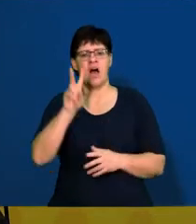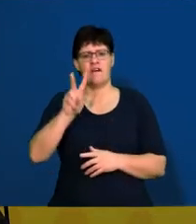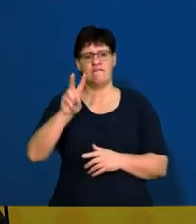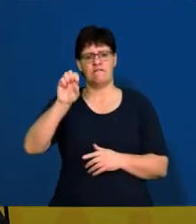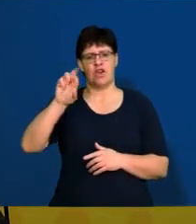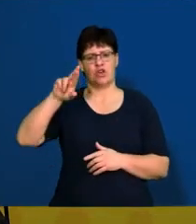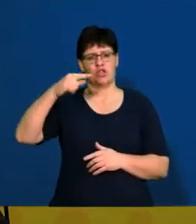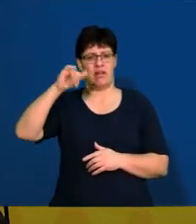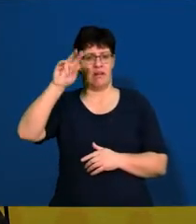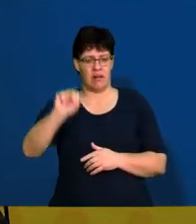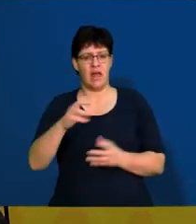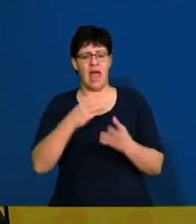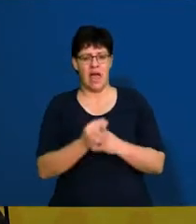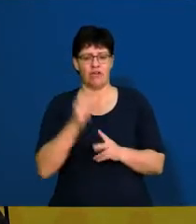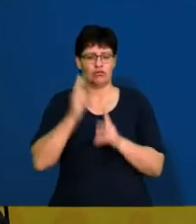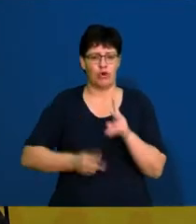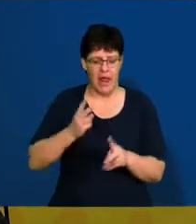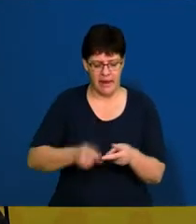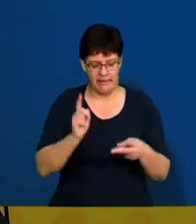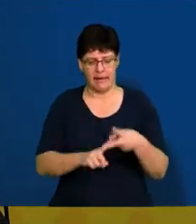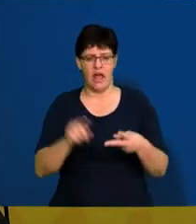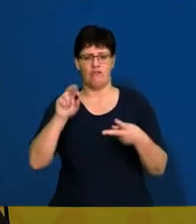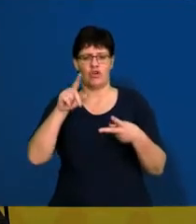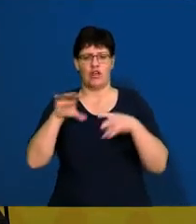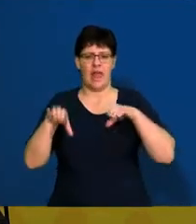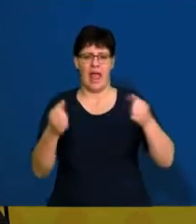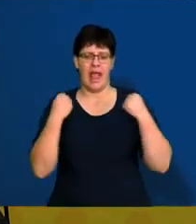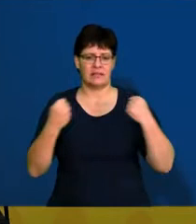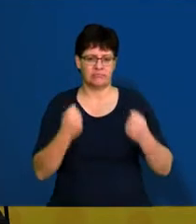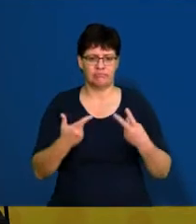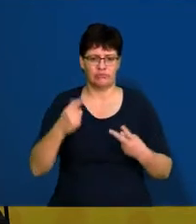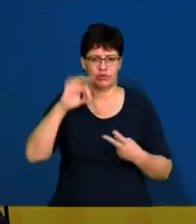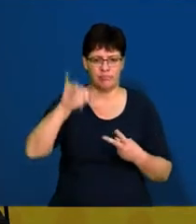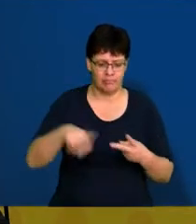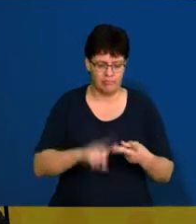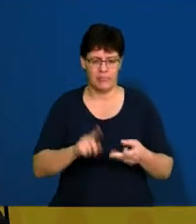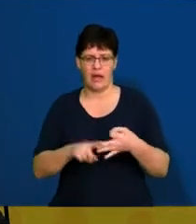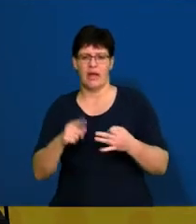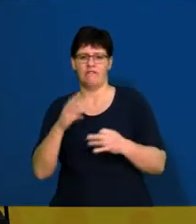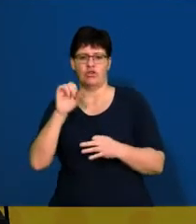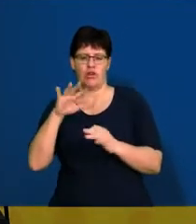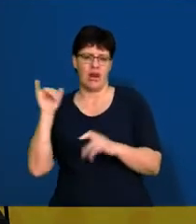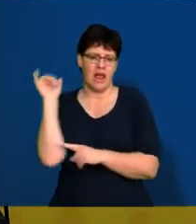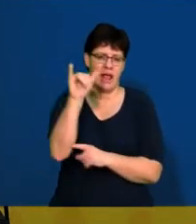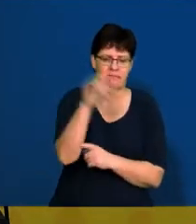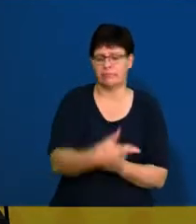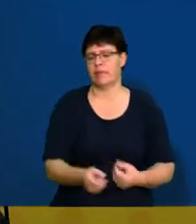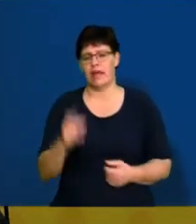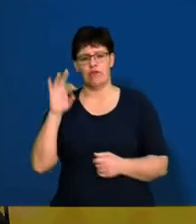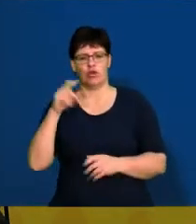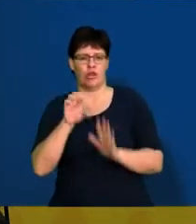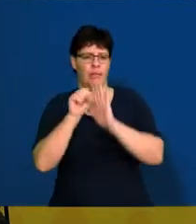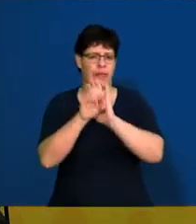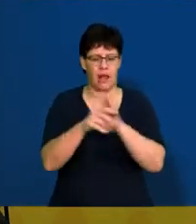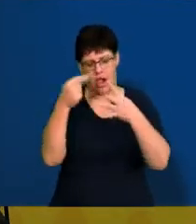They own Virgin Trains, Virgin Active Gyms, Virgin Airlines, Virgin Media. So they've got a